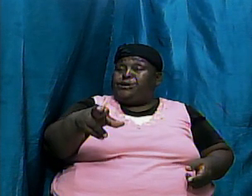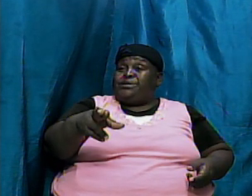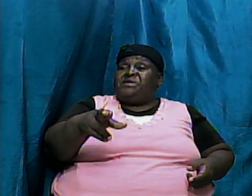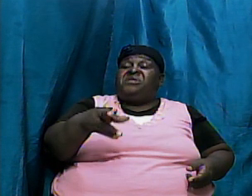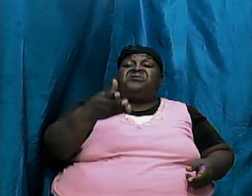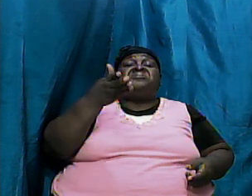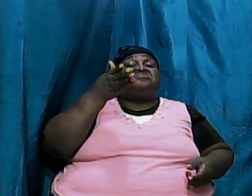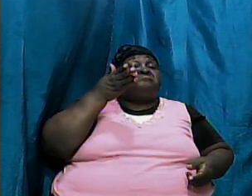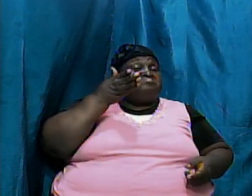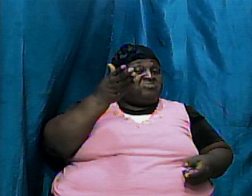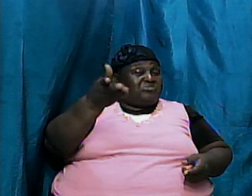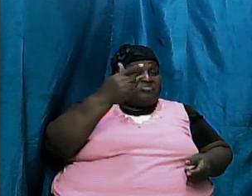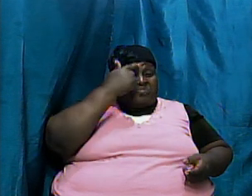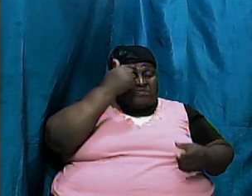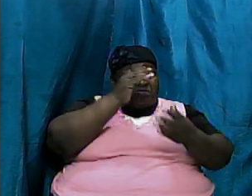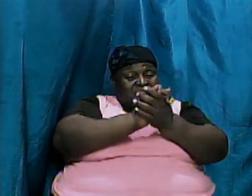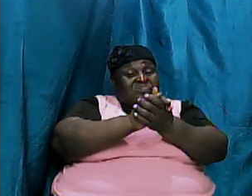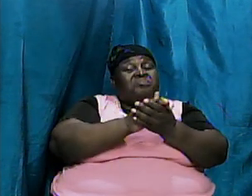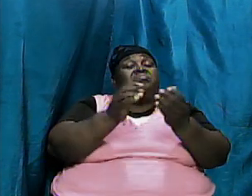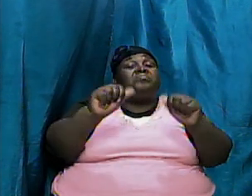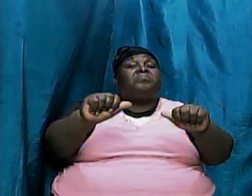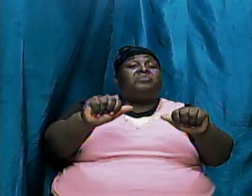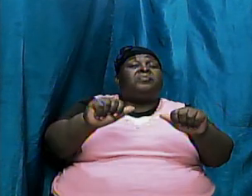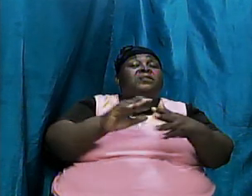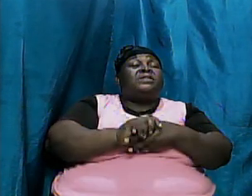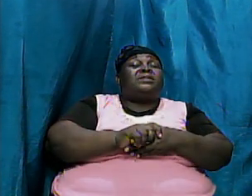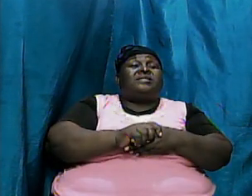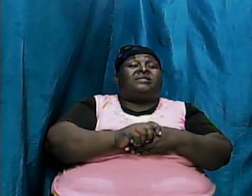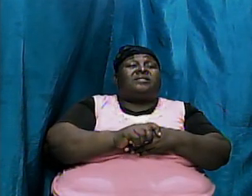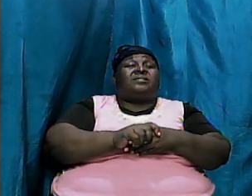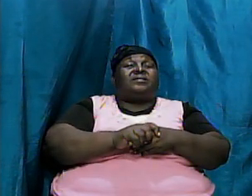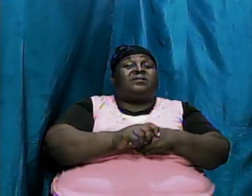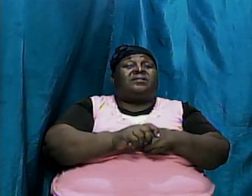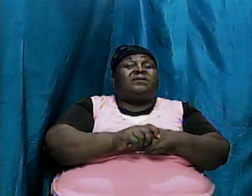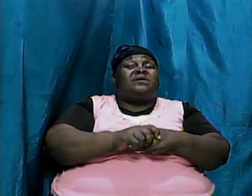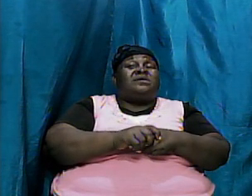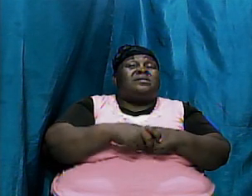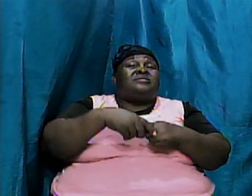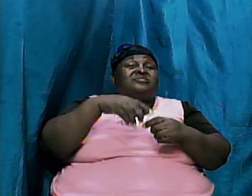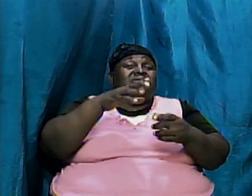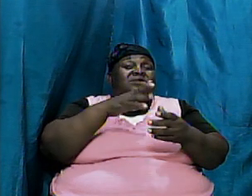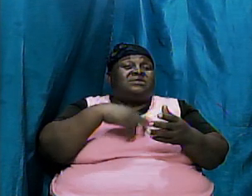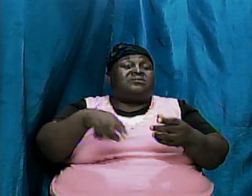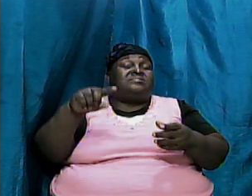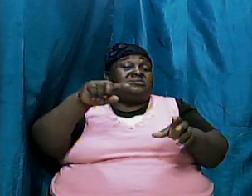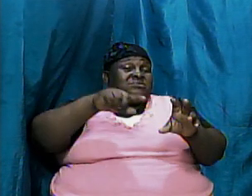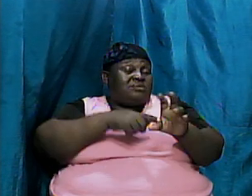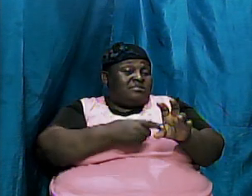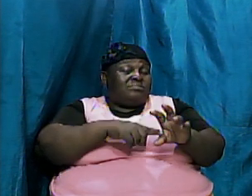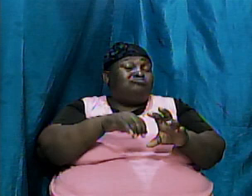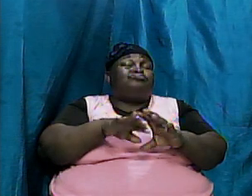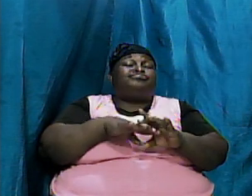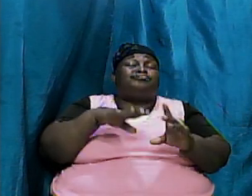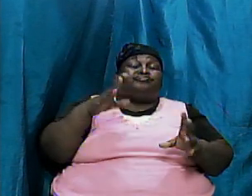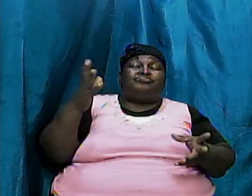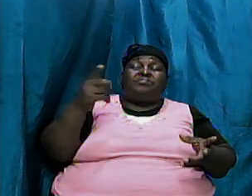they are believable he is now confirming so we started out